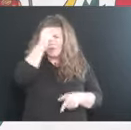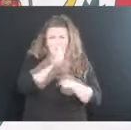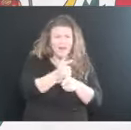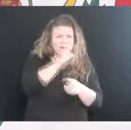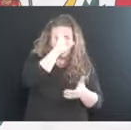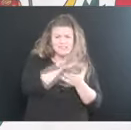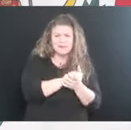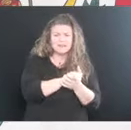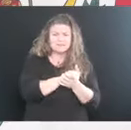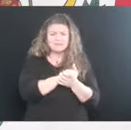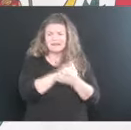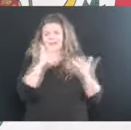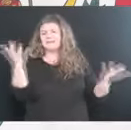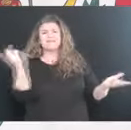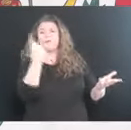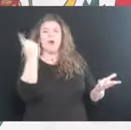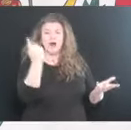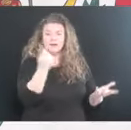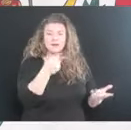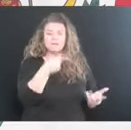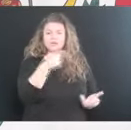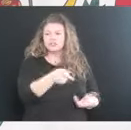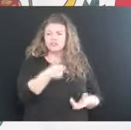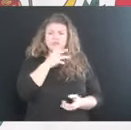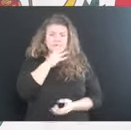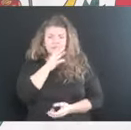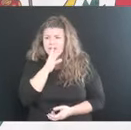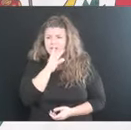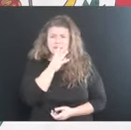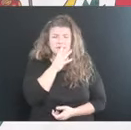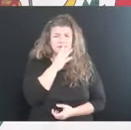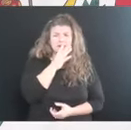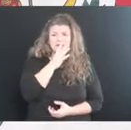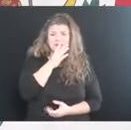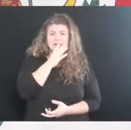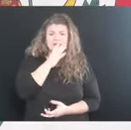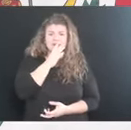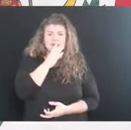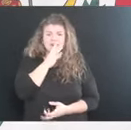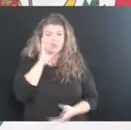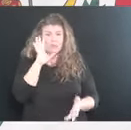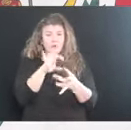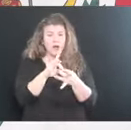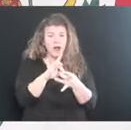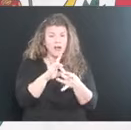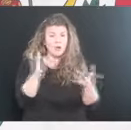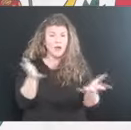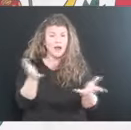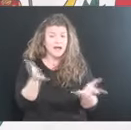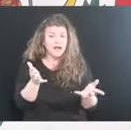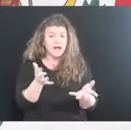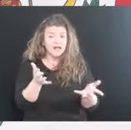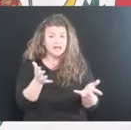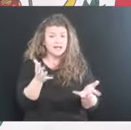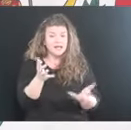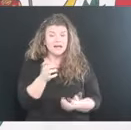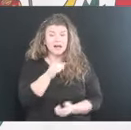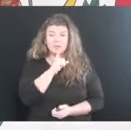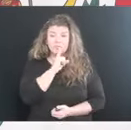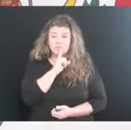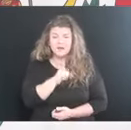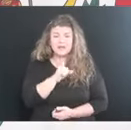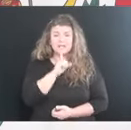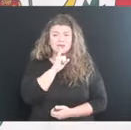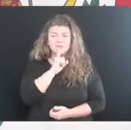a husband, whomever, but she was talking to me about a really, really, really close